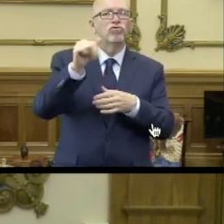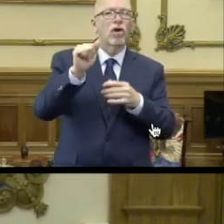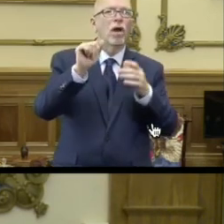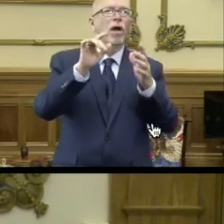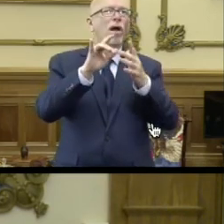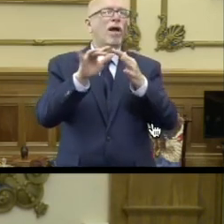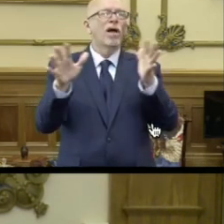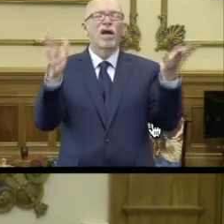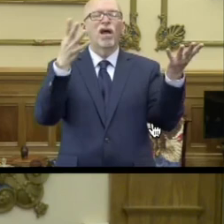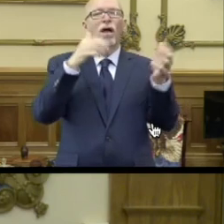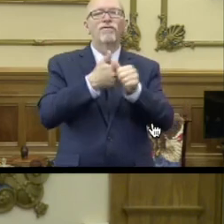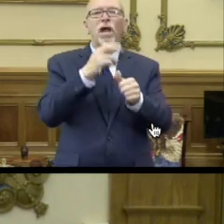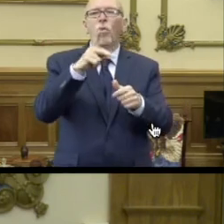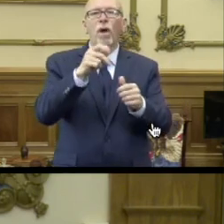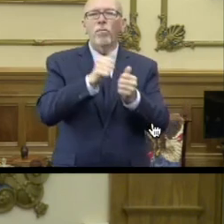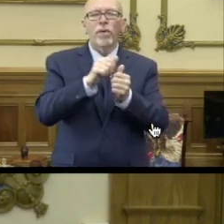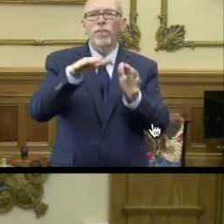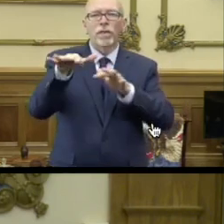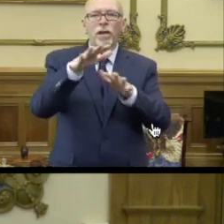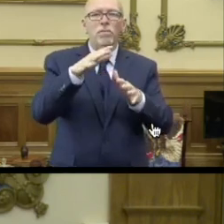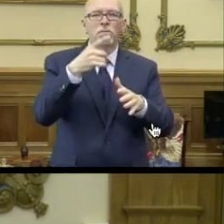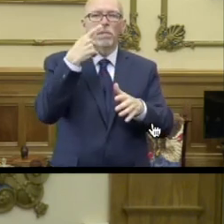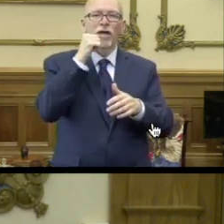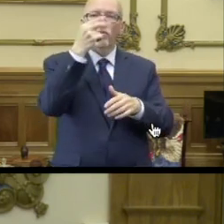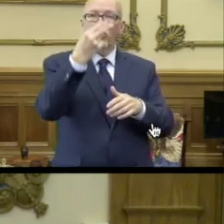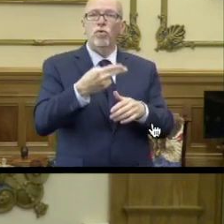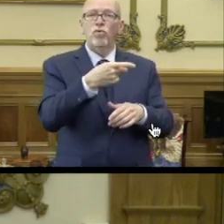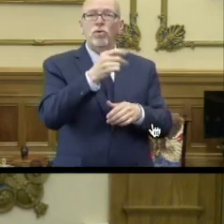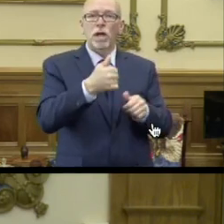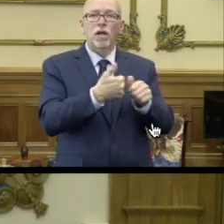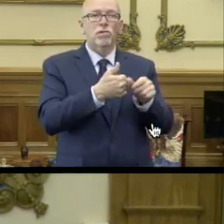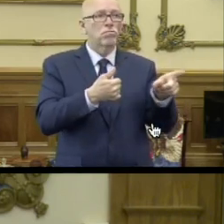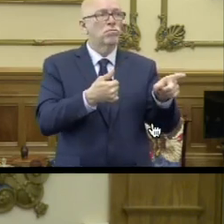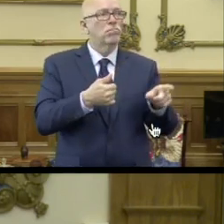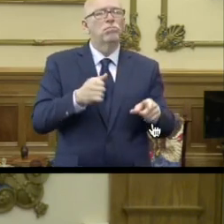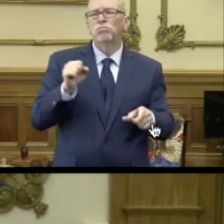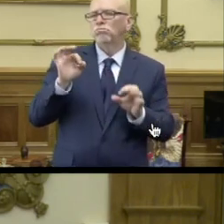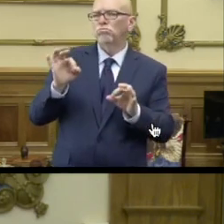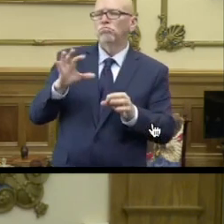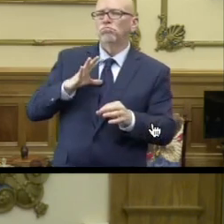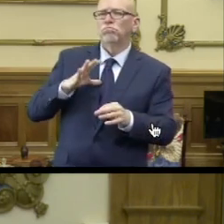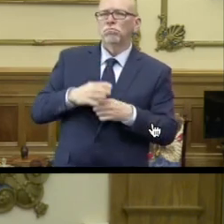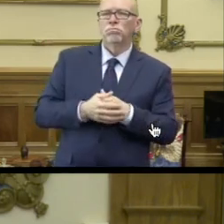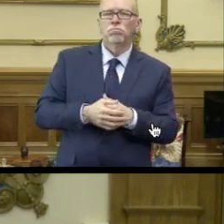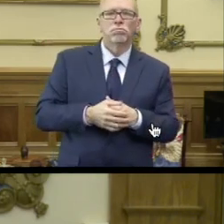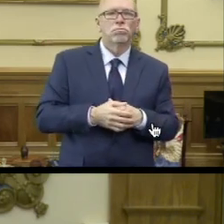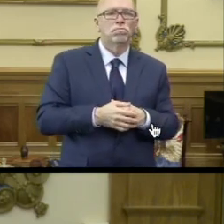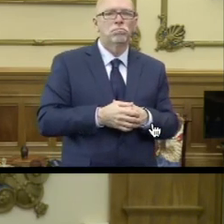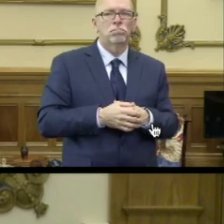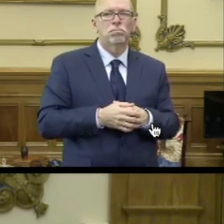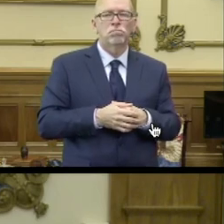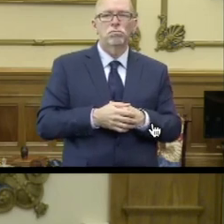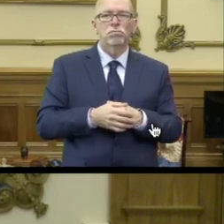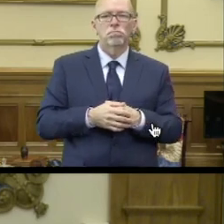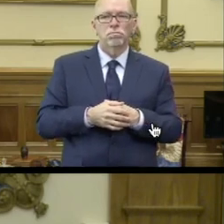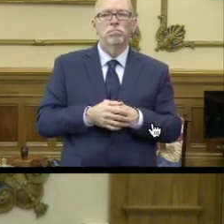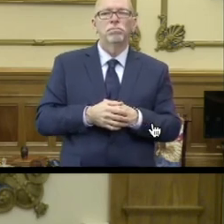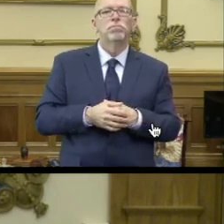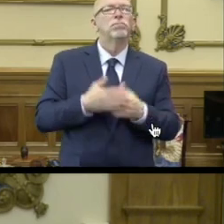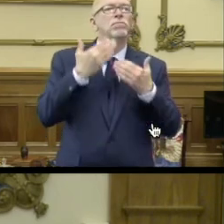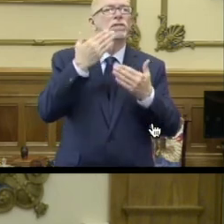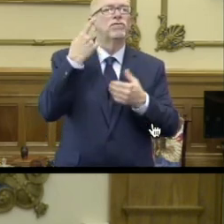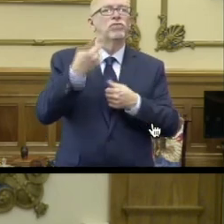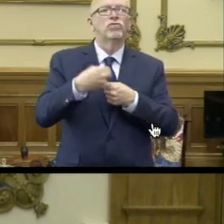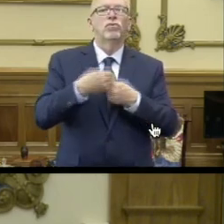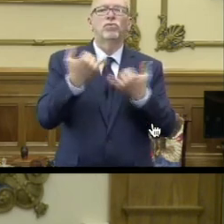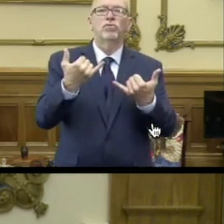and our follow-up numbers on a weekly basis, so Lyndian and others know. Thank you. Thank you